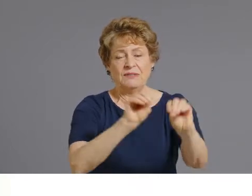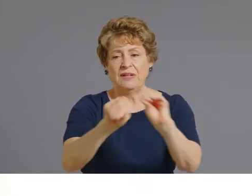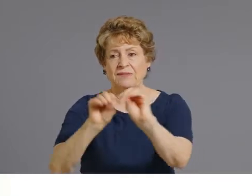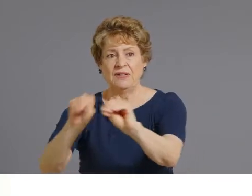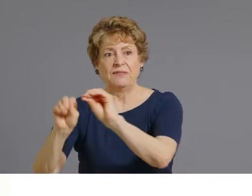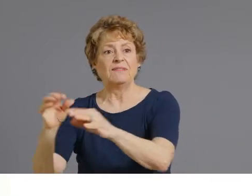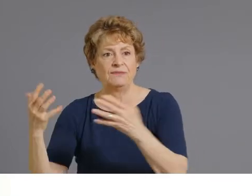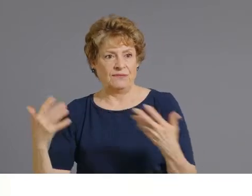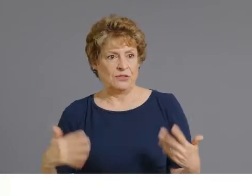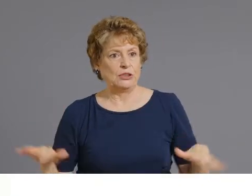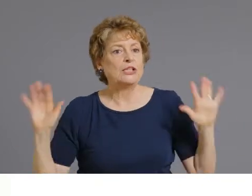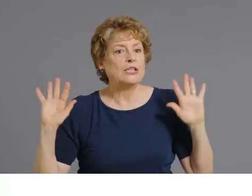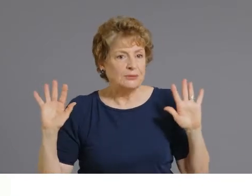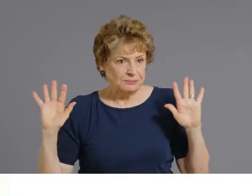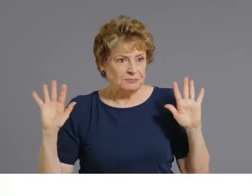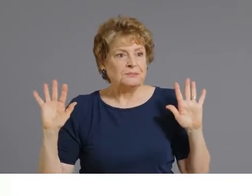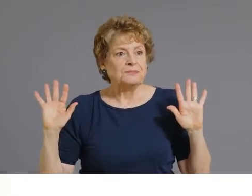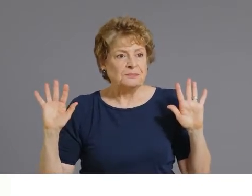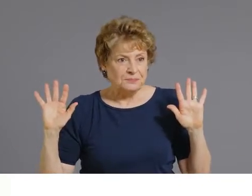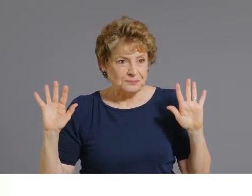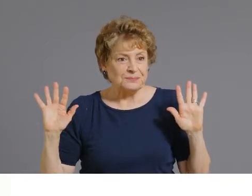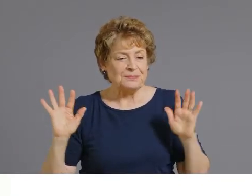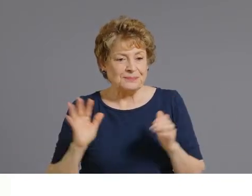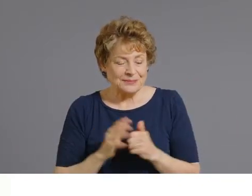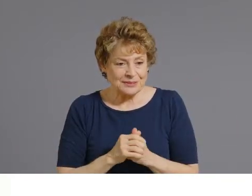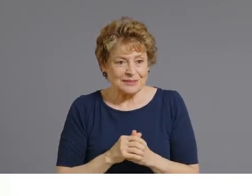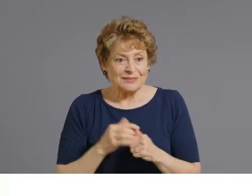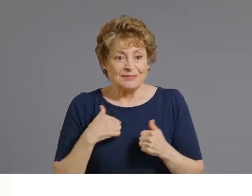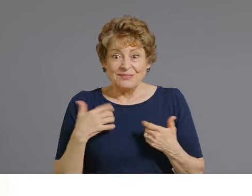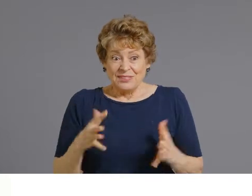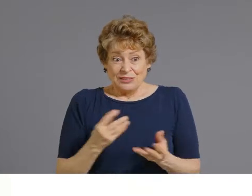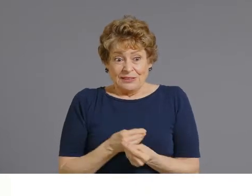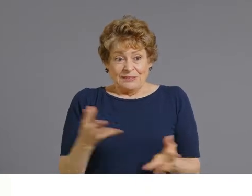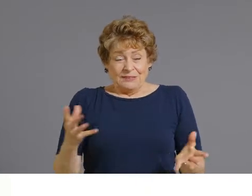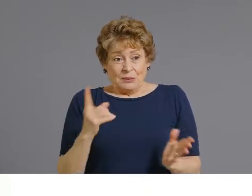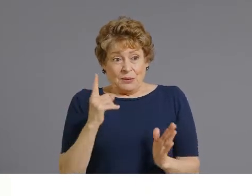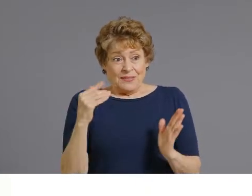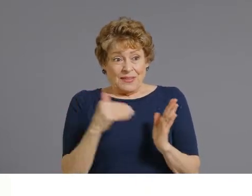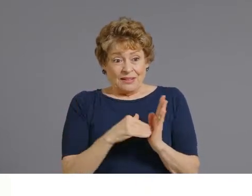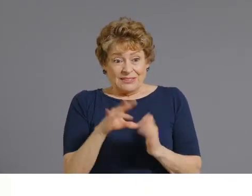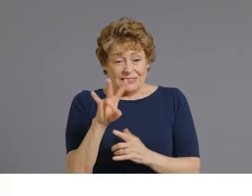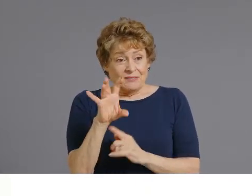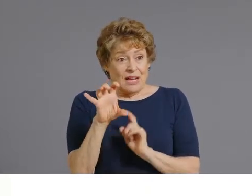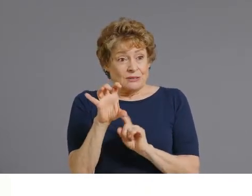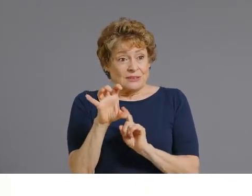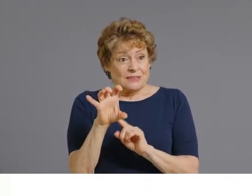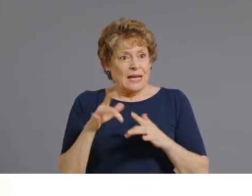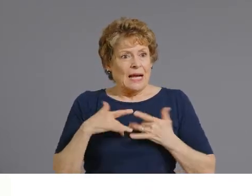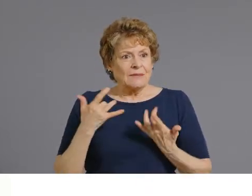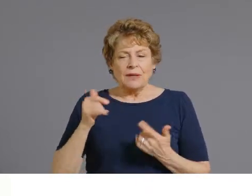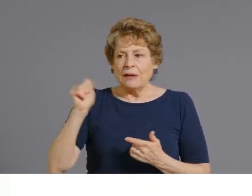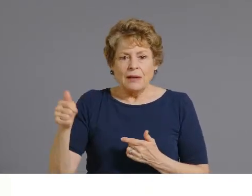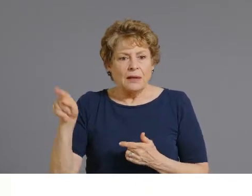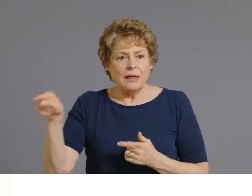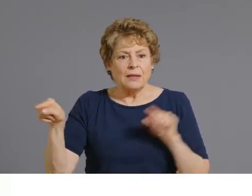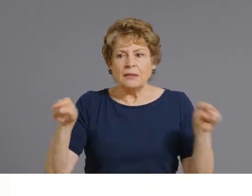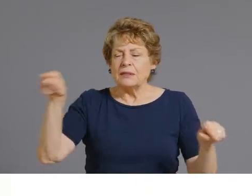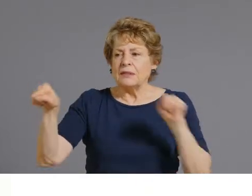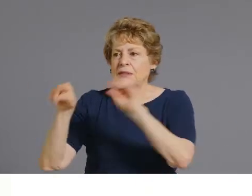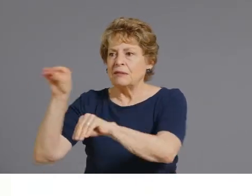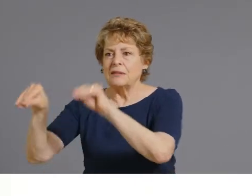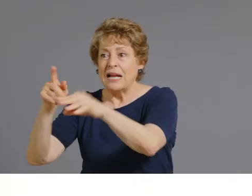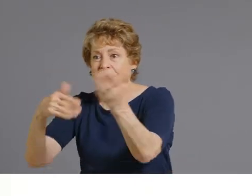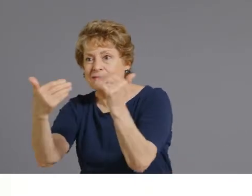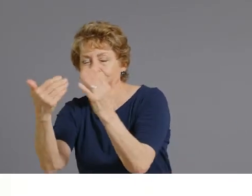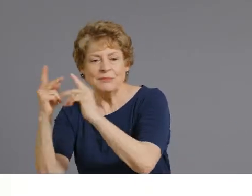And we have administered over 1700 vaccination events through our vaccine